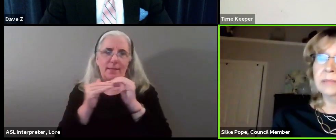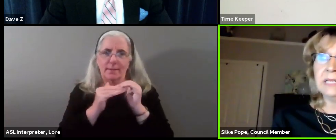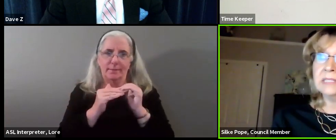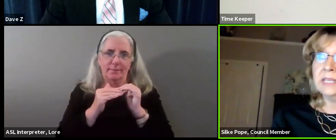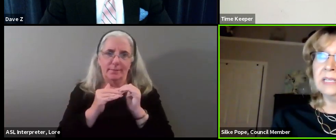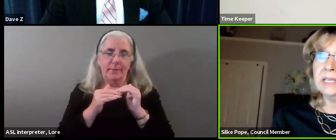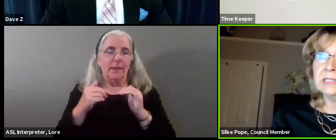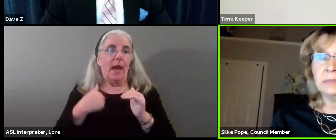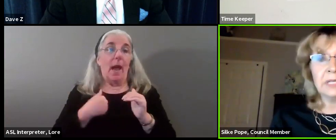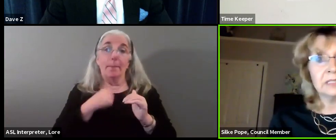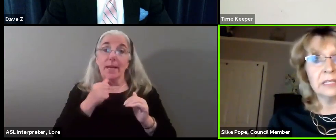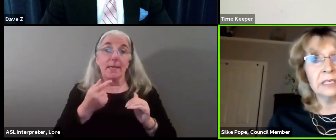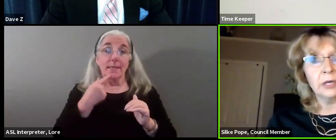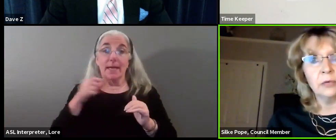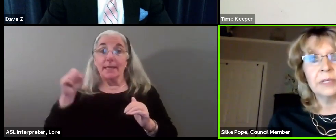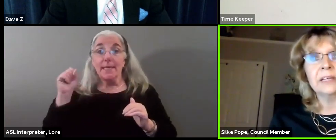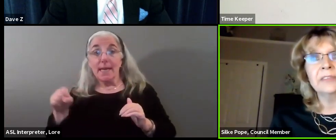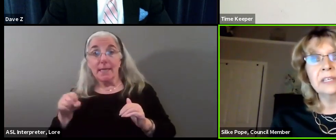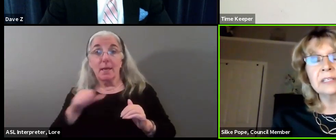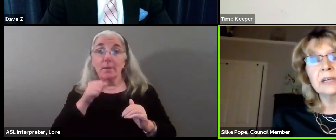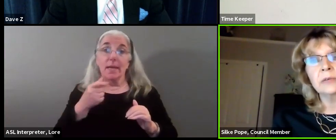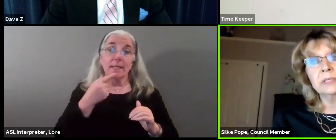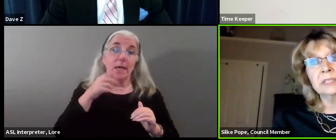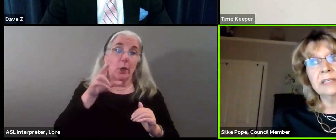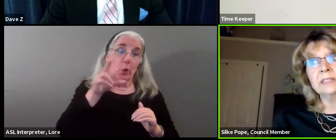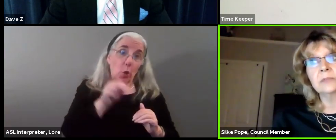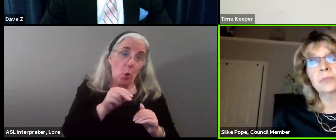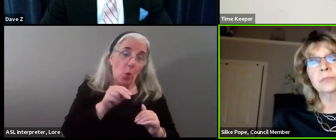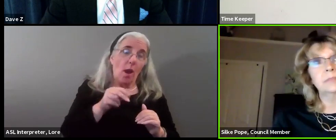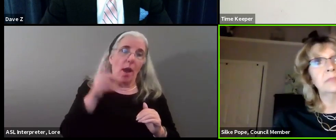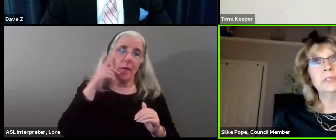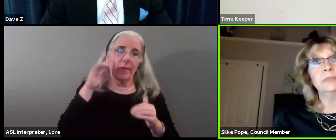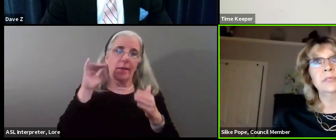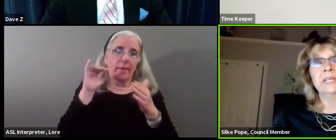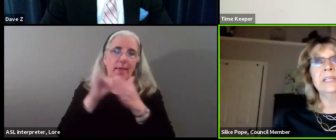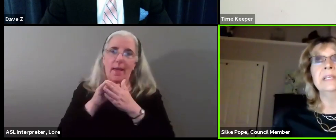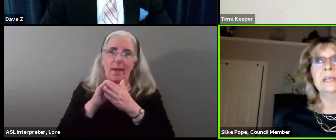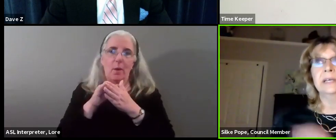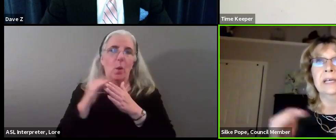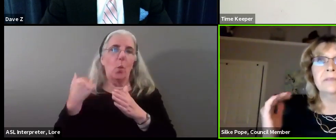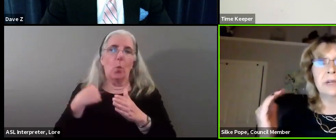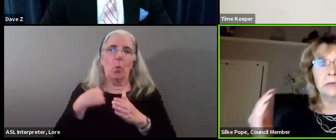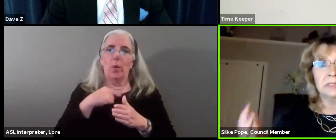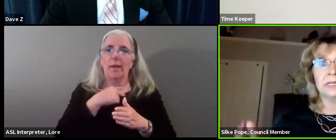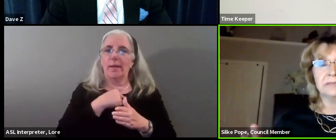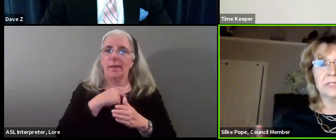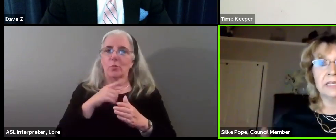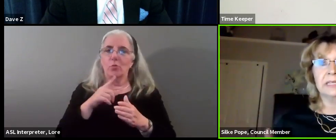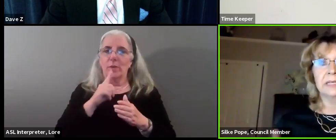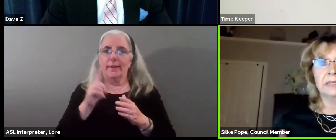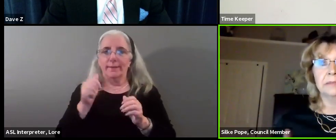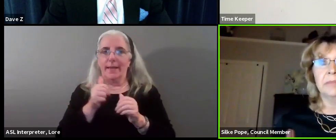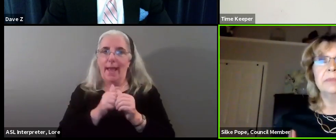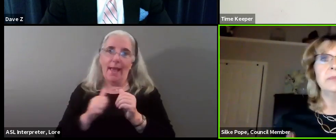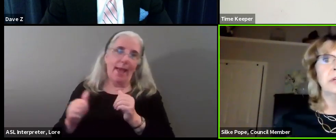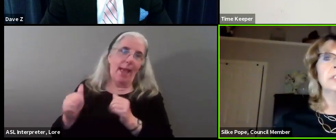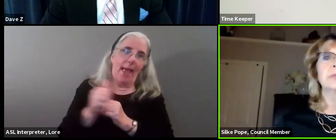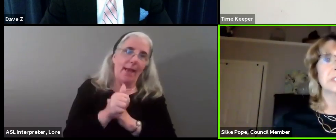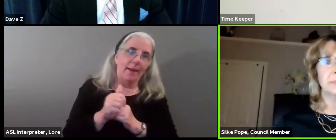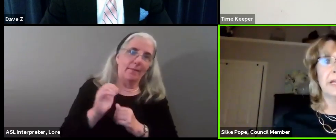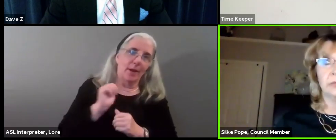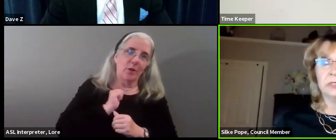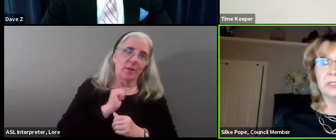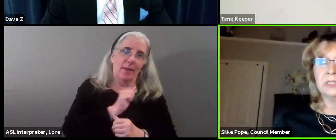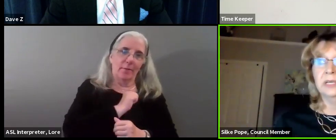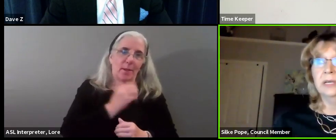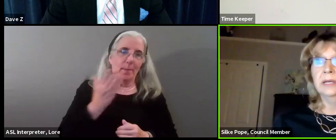I am not saying yes, I'm not saying no, but I think that we're getting ahead of ourselves and maybe we are